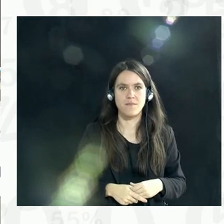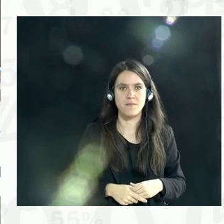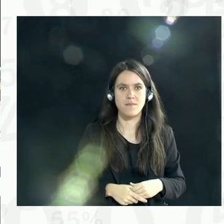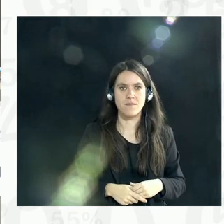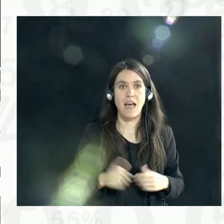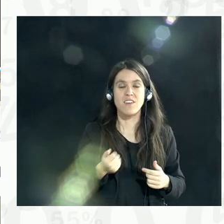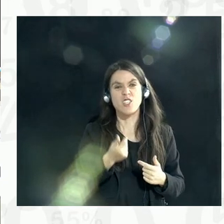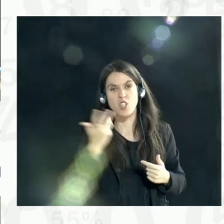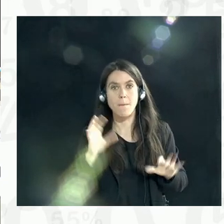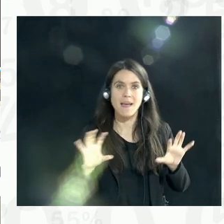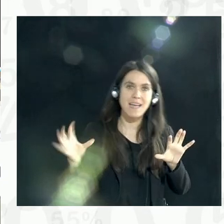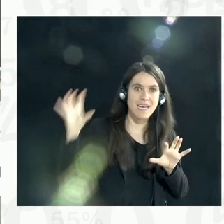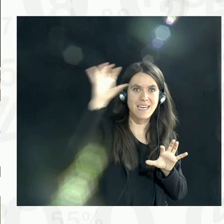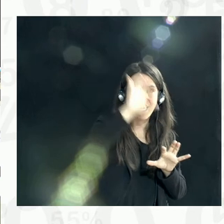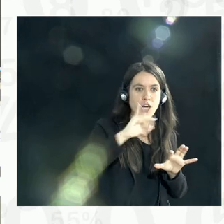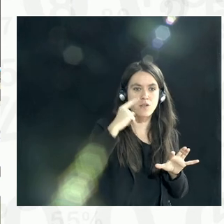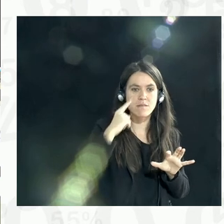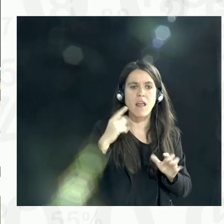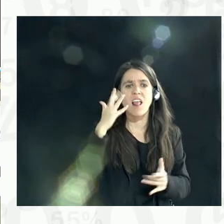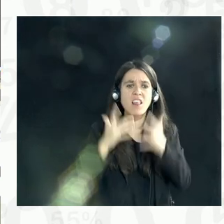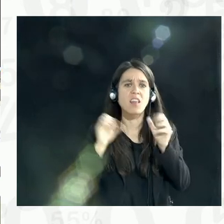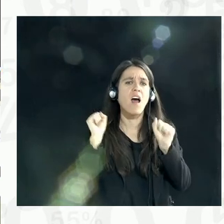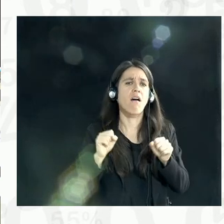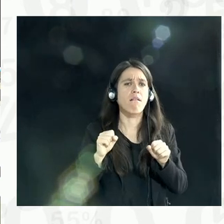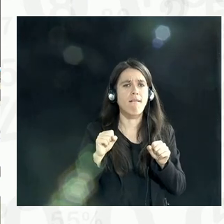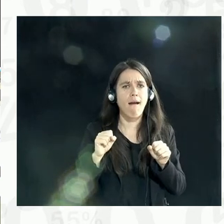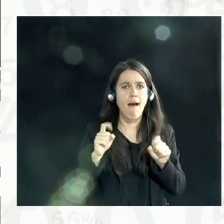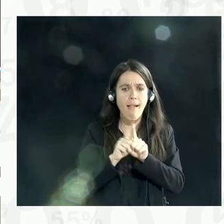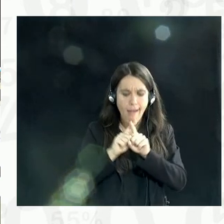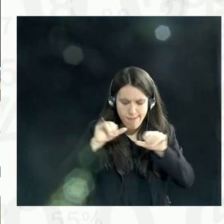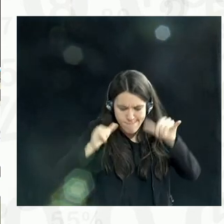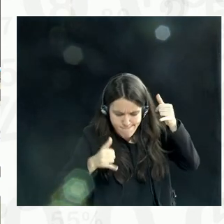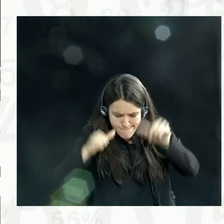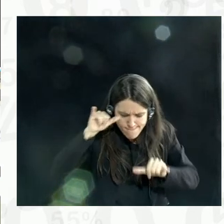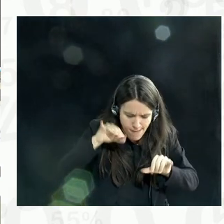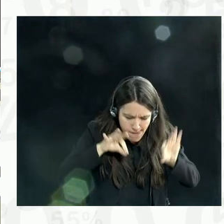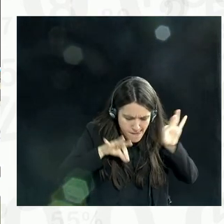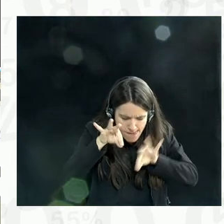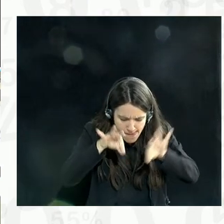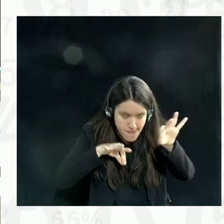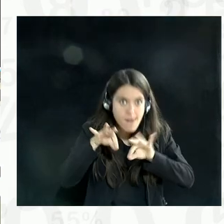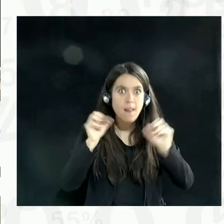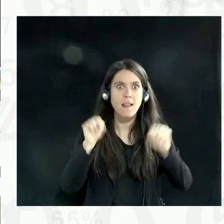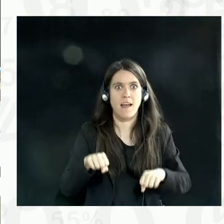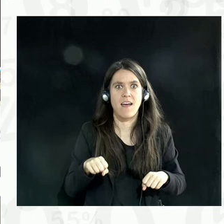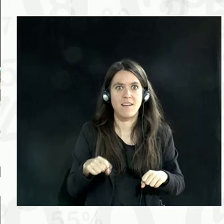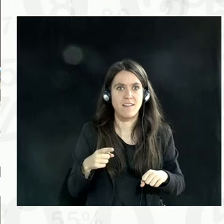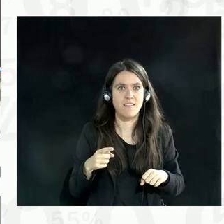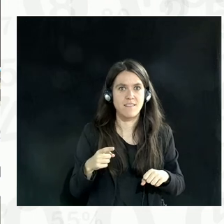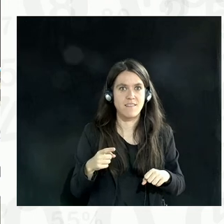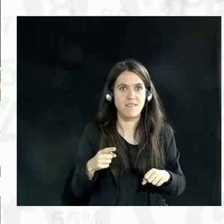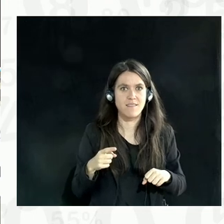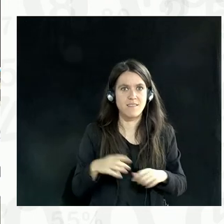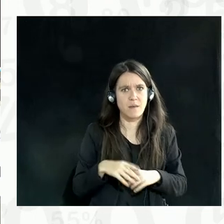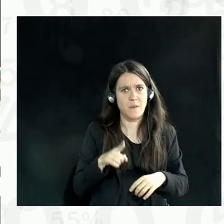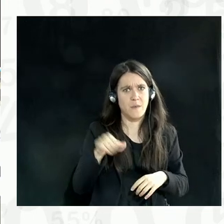countries that you see data can be manipulated. Because otherwise, they won't be able to produce data. That is very bad. And